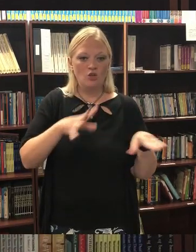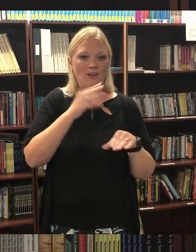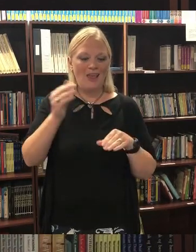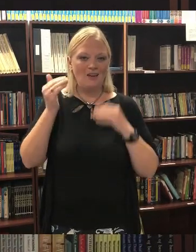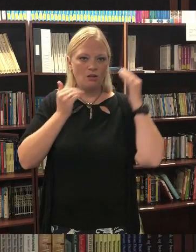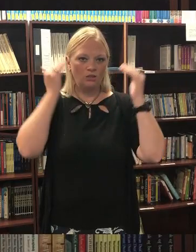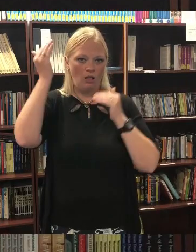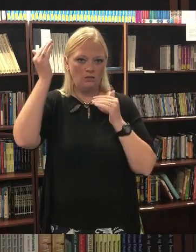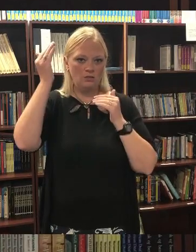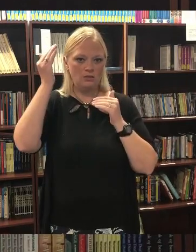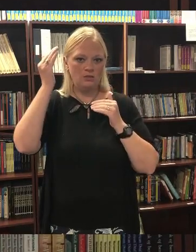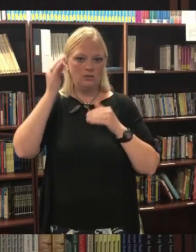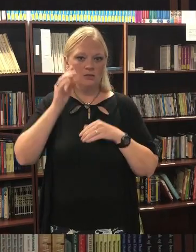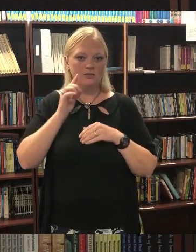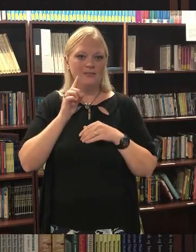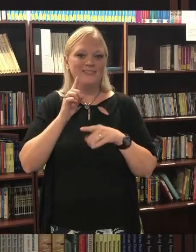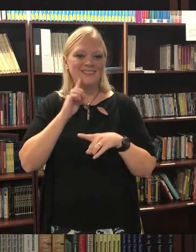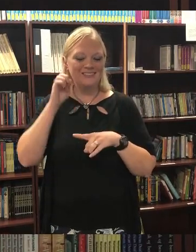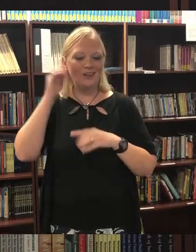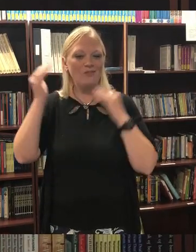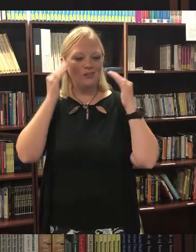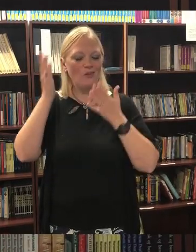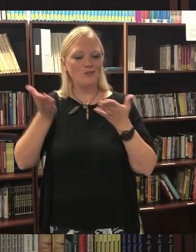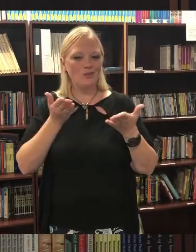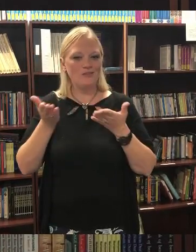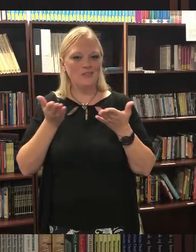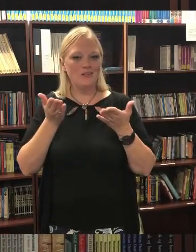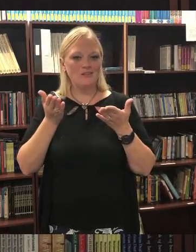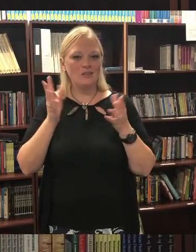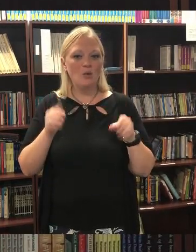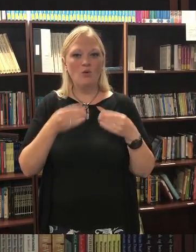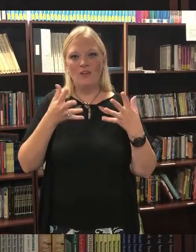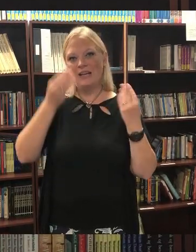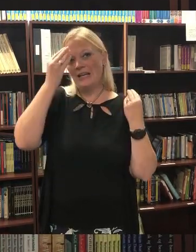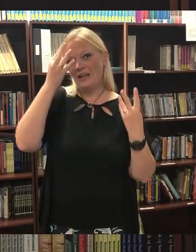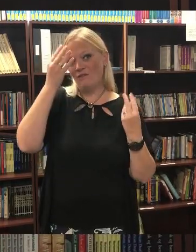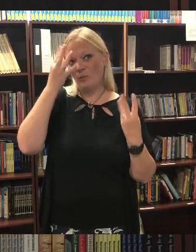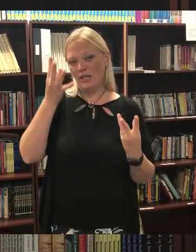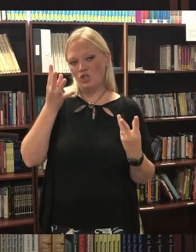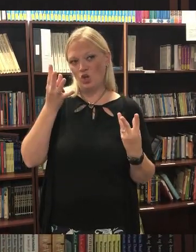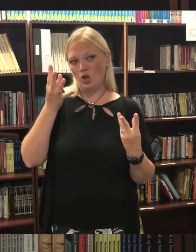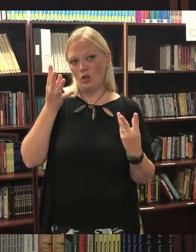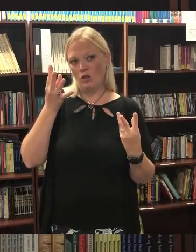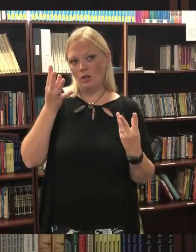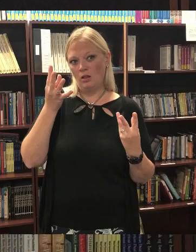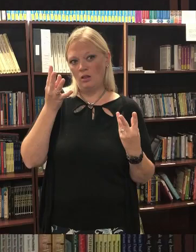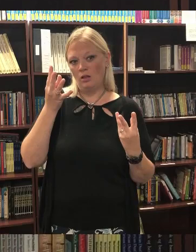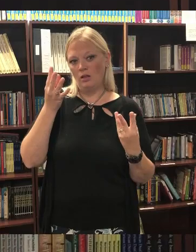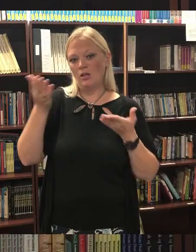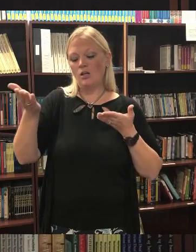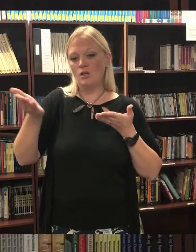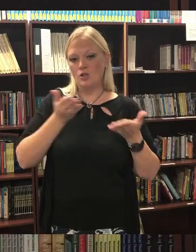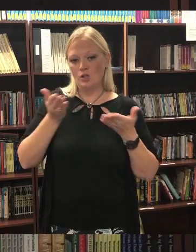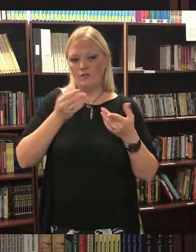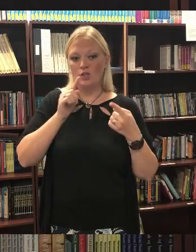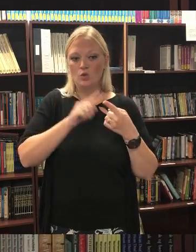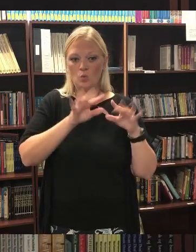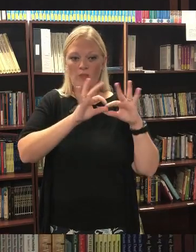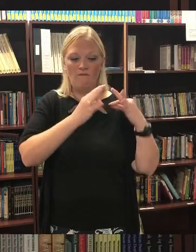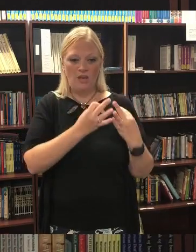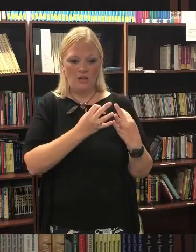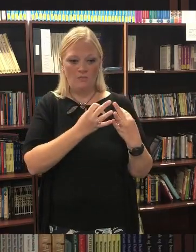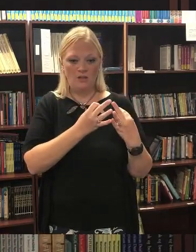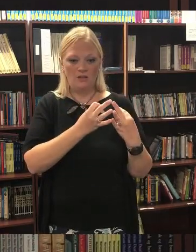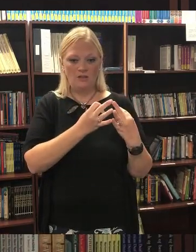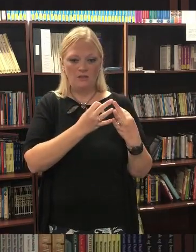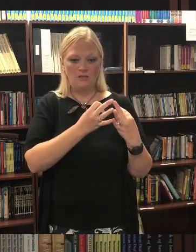and adults. Deaf adult services providing informational services to our families